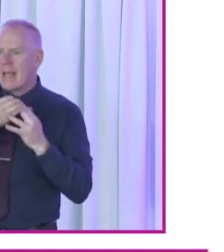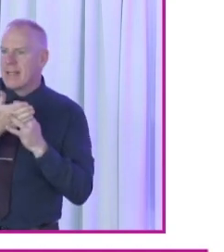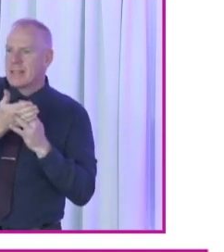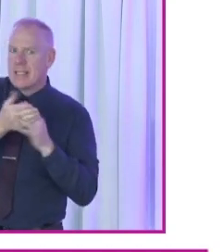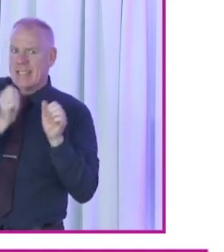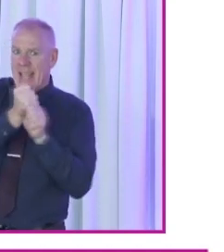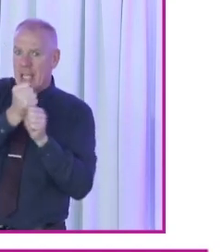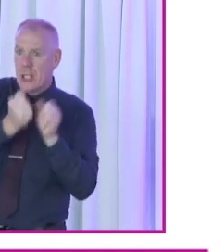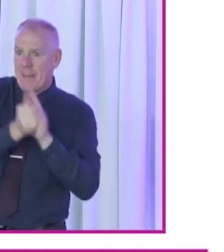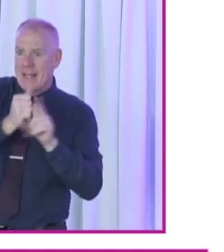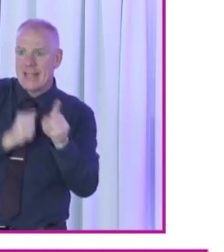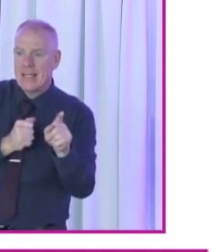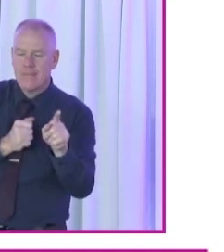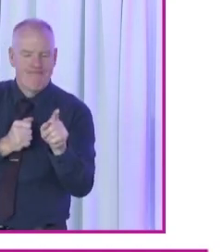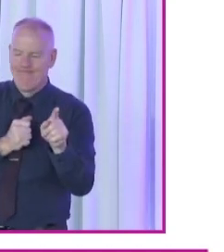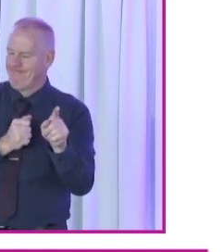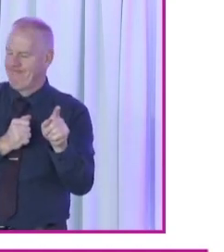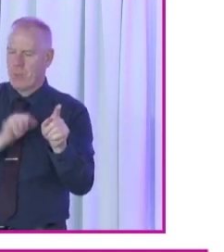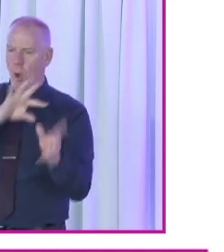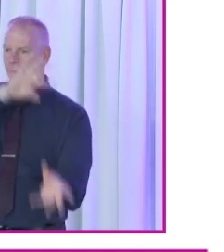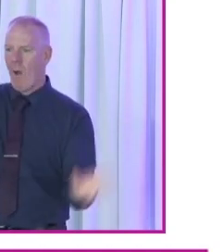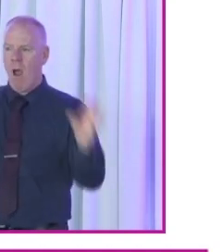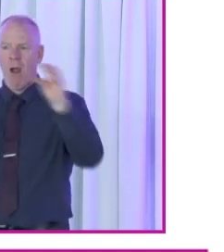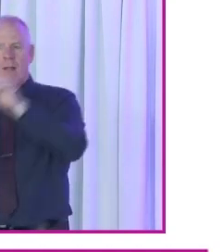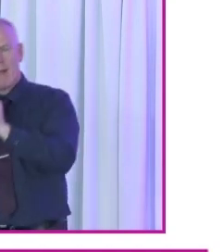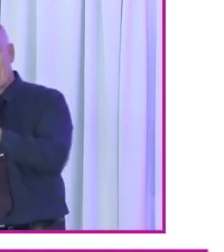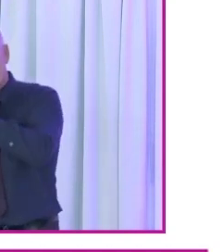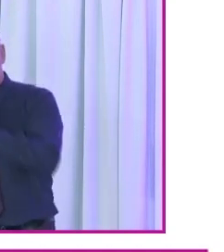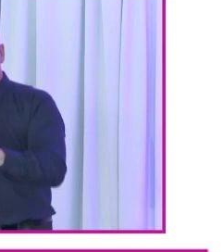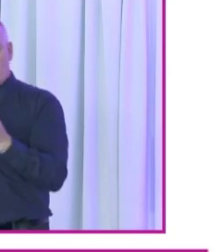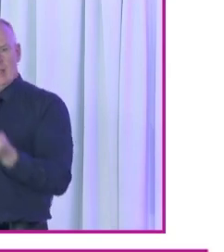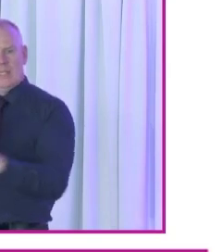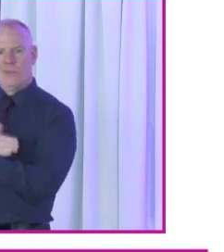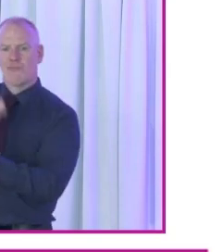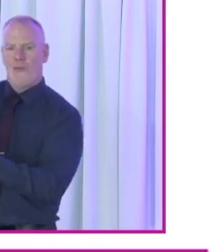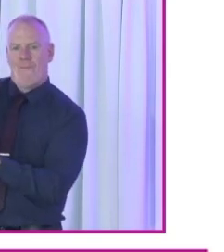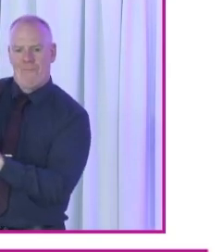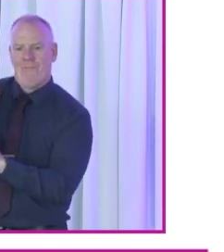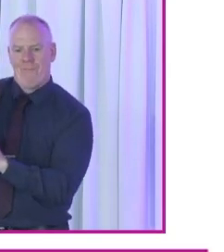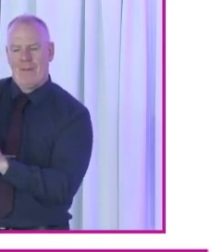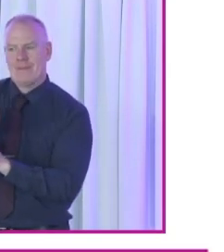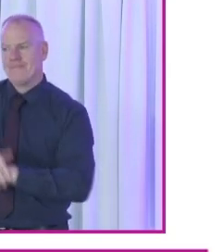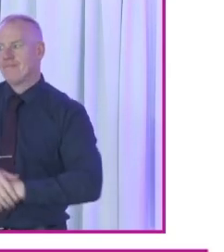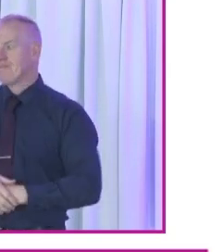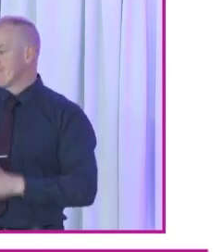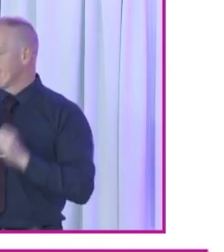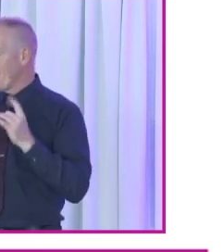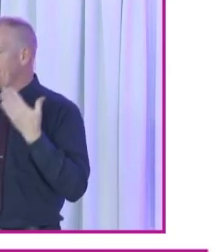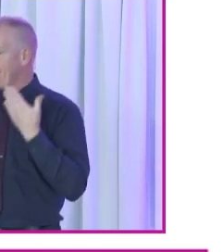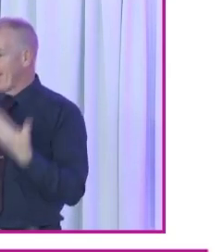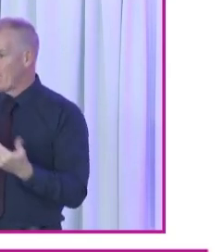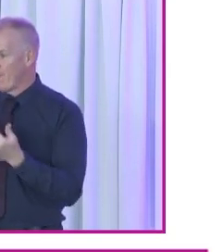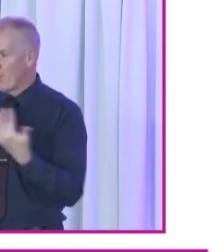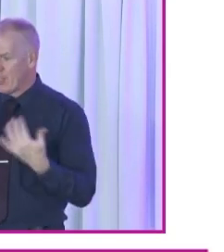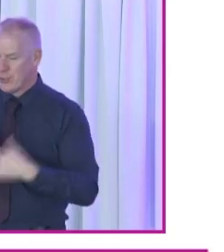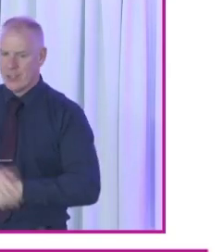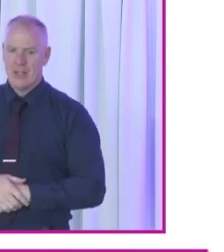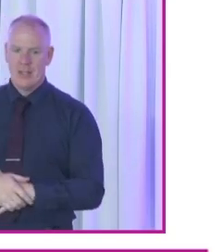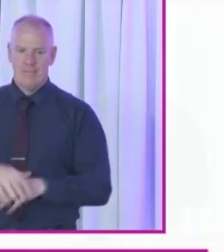polling station, it's the wider holistic voting experience that we need to be working on as well. Okay, thank you very much.